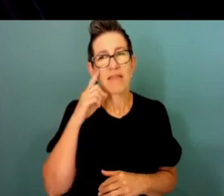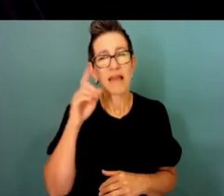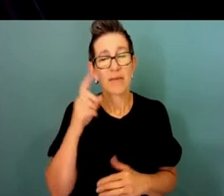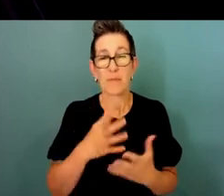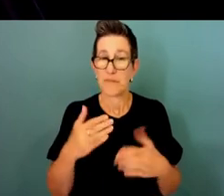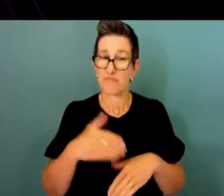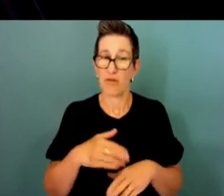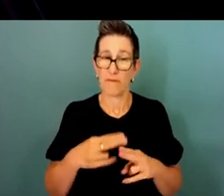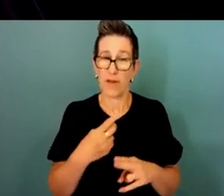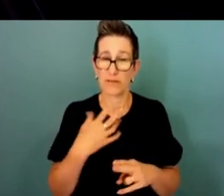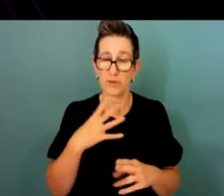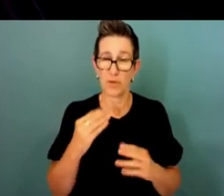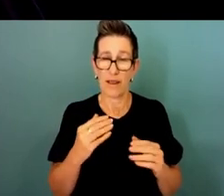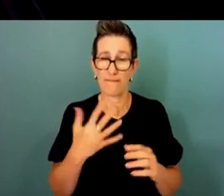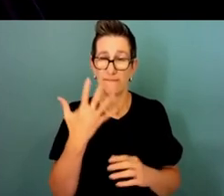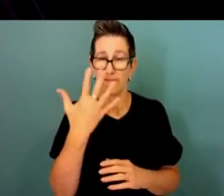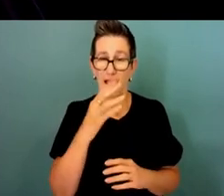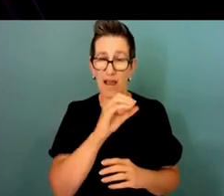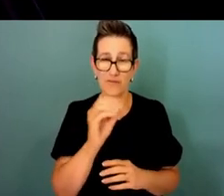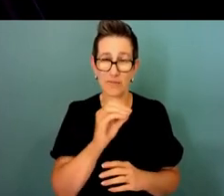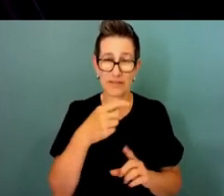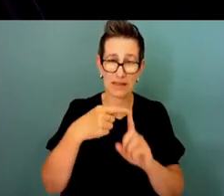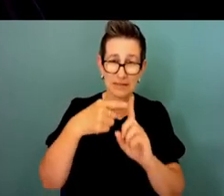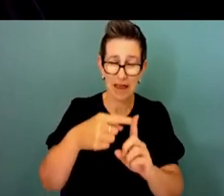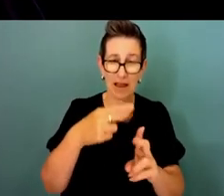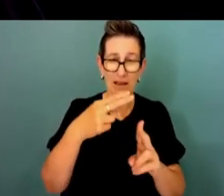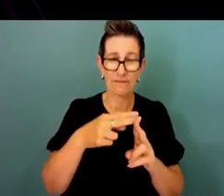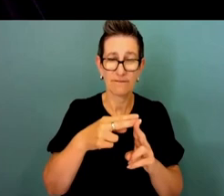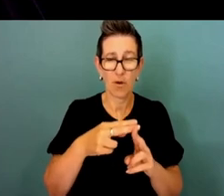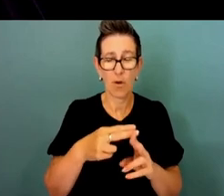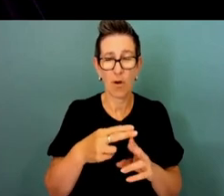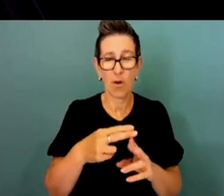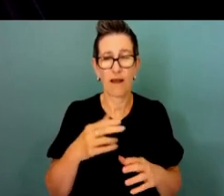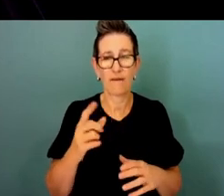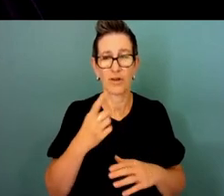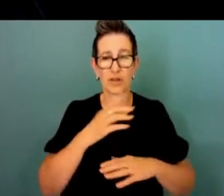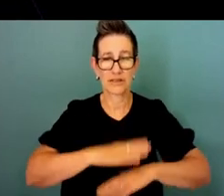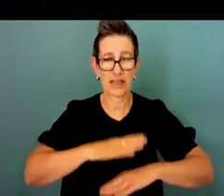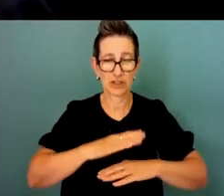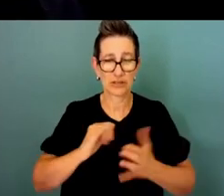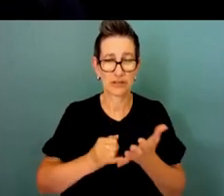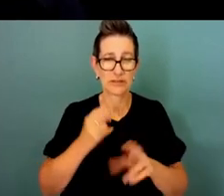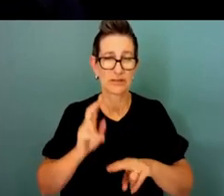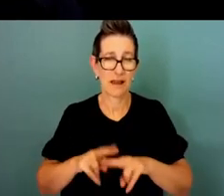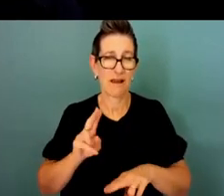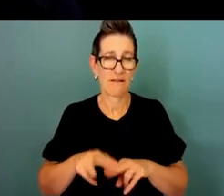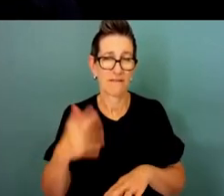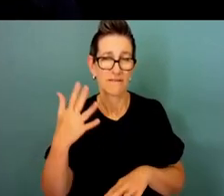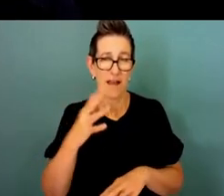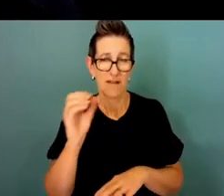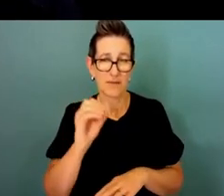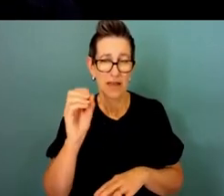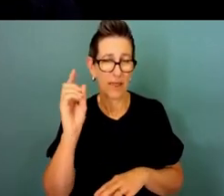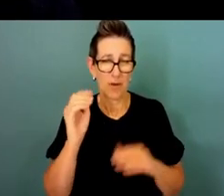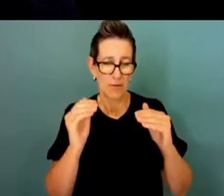do have this 5% target for First Nations but it's a barrier across the board in other diverse groups as well as the question